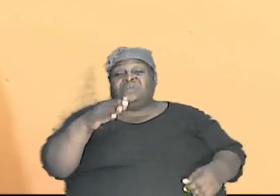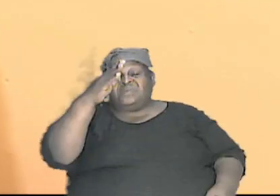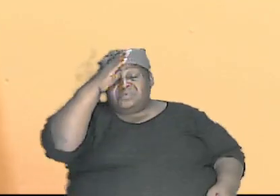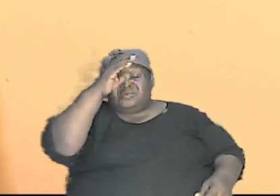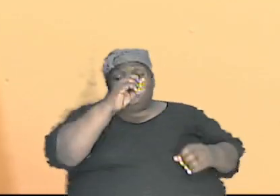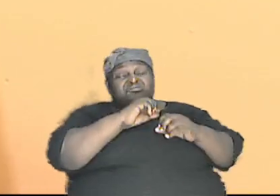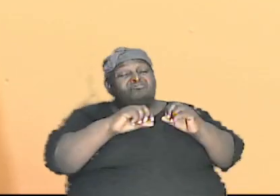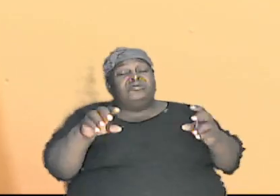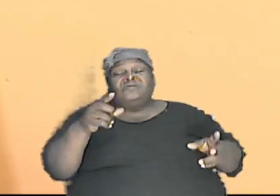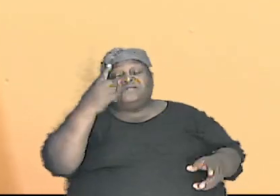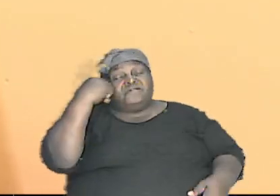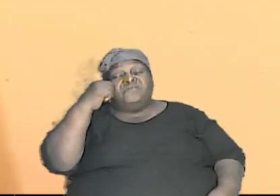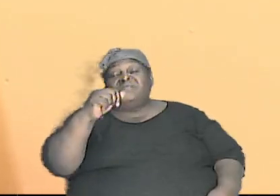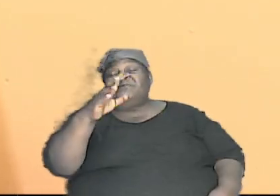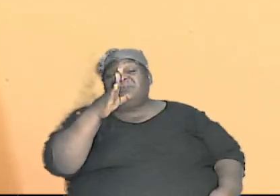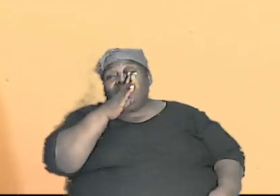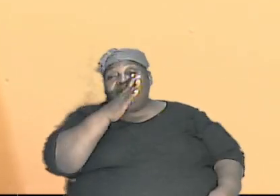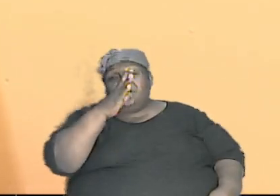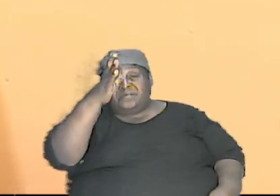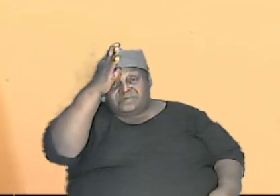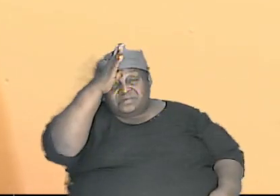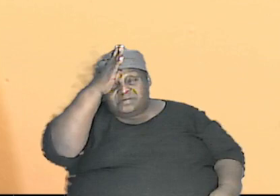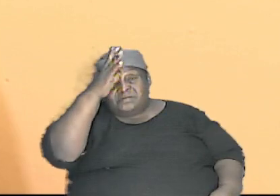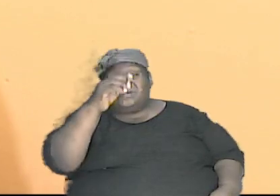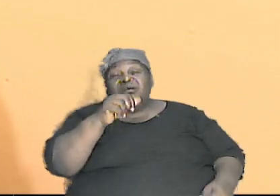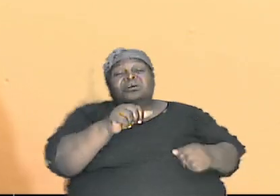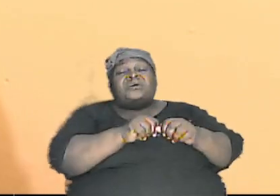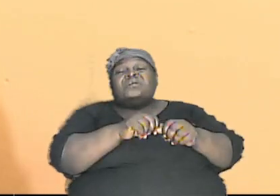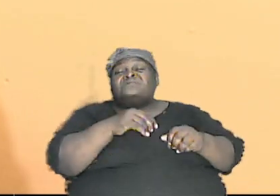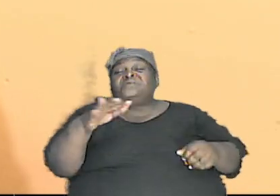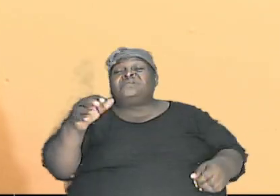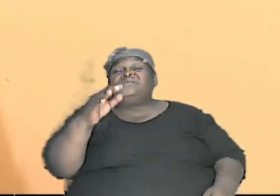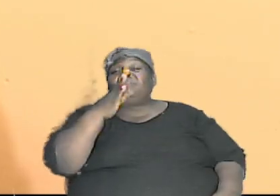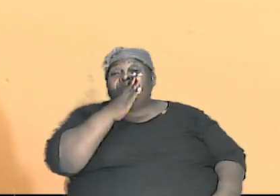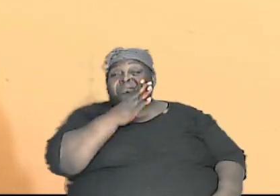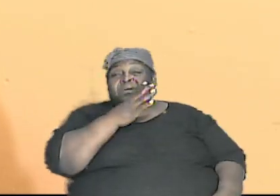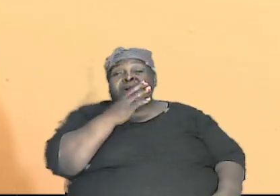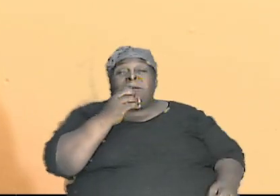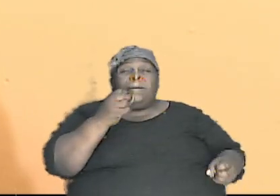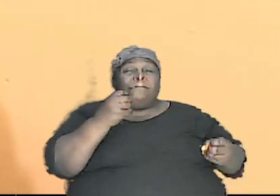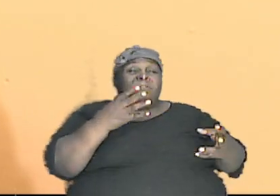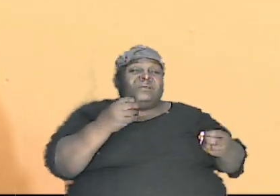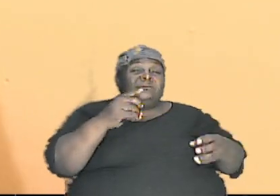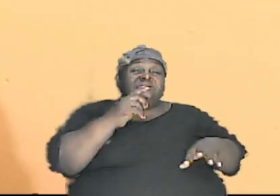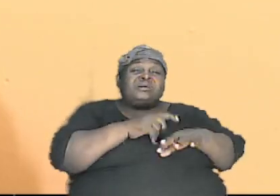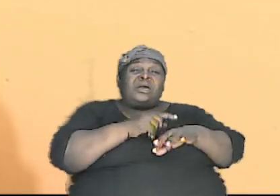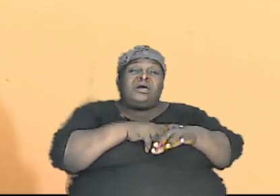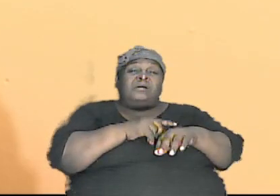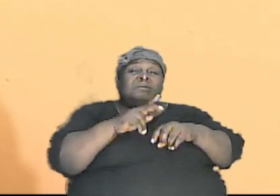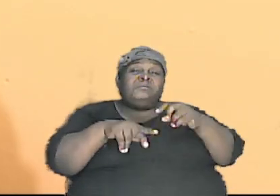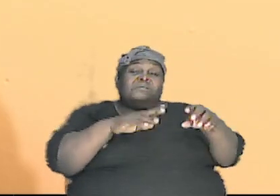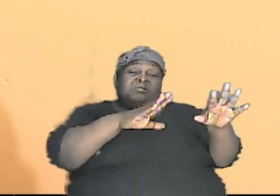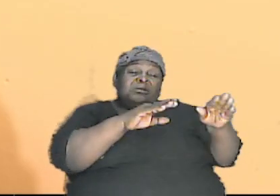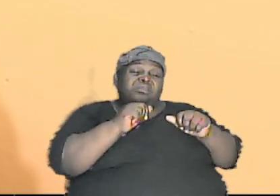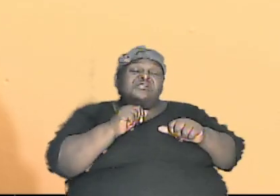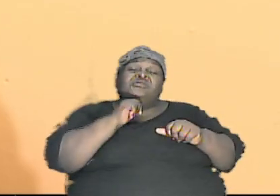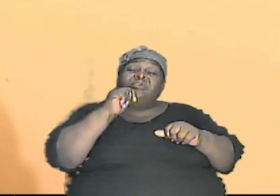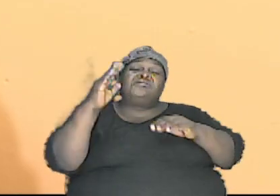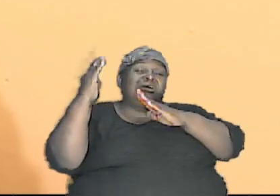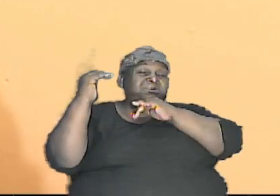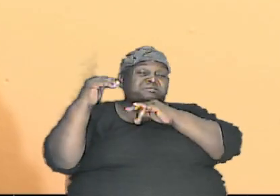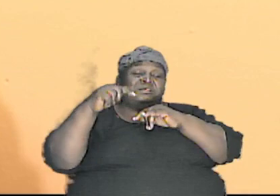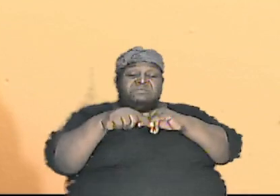father everything is for the mother and many times folks leave and say I am not going to accept this child